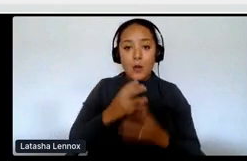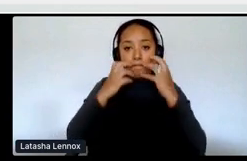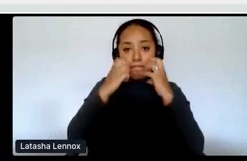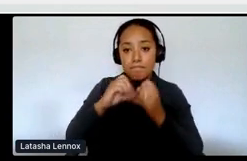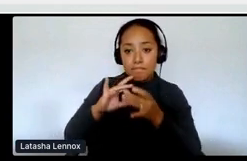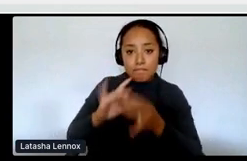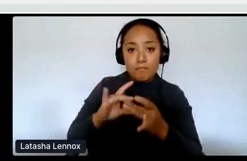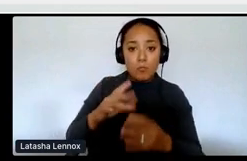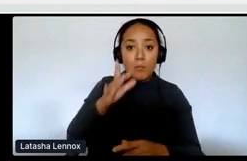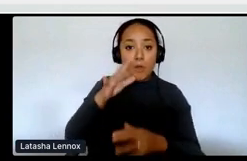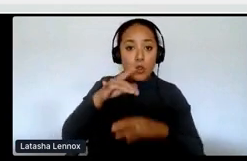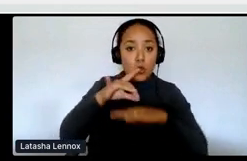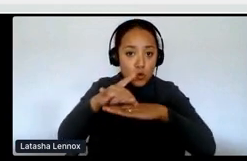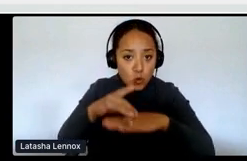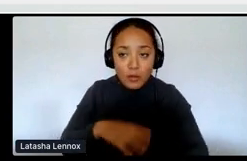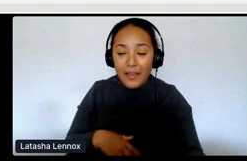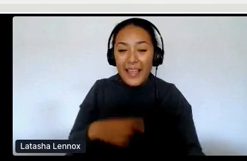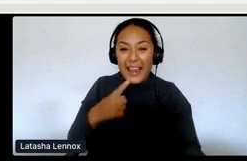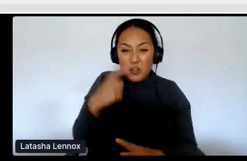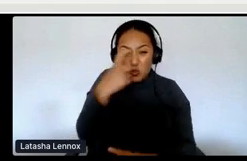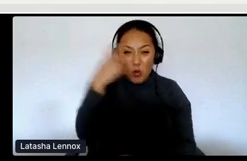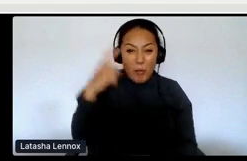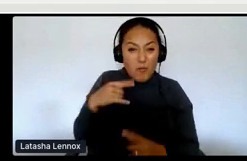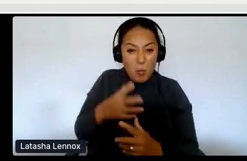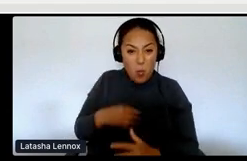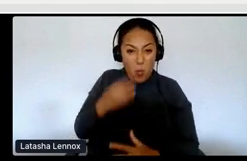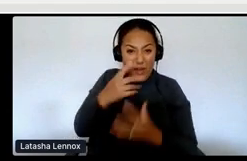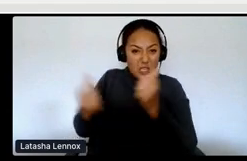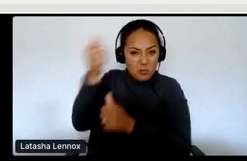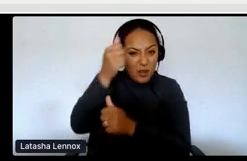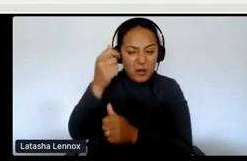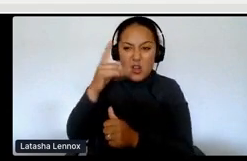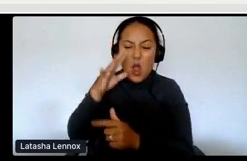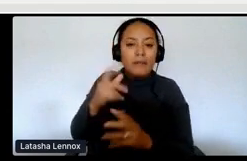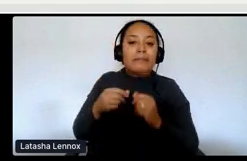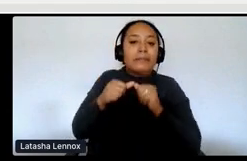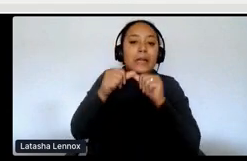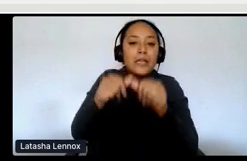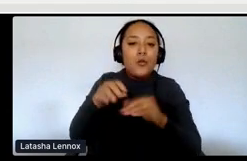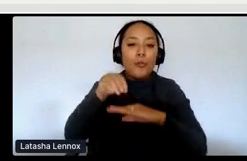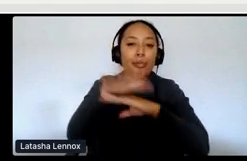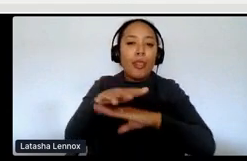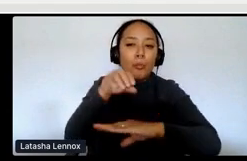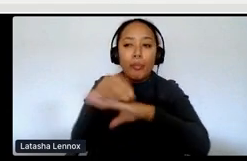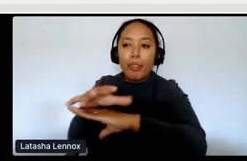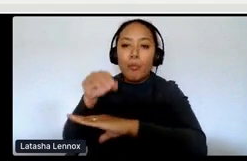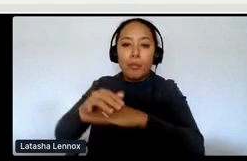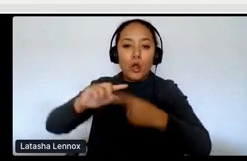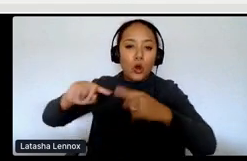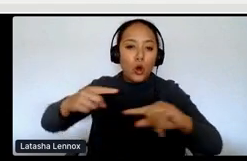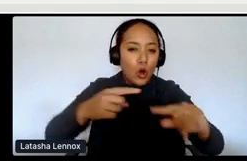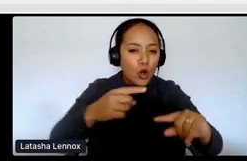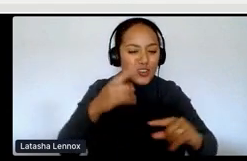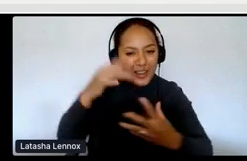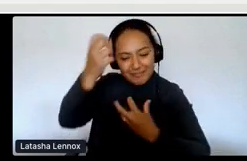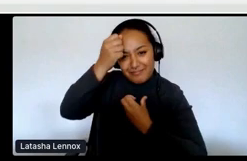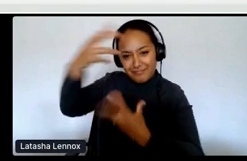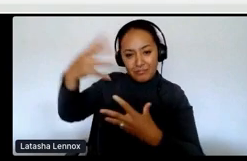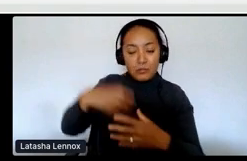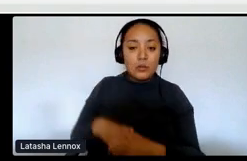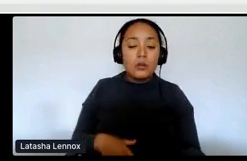trauma of white supremacy on all bodies so that we don't perpetuate this trauma onto others. Value. We need to value, um,